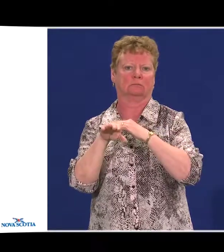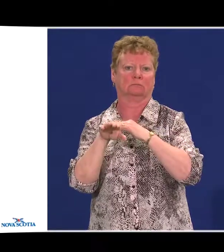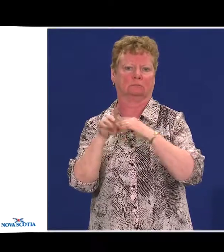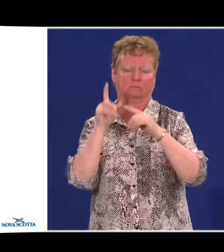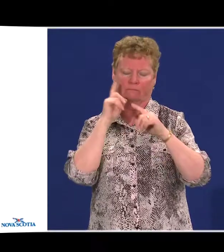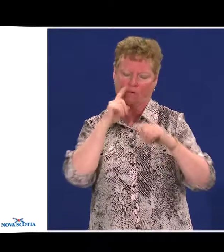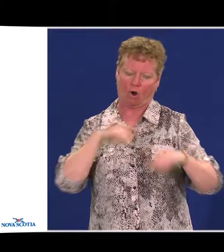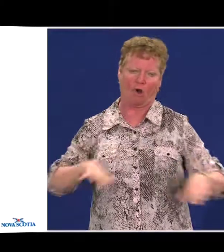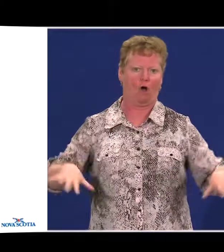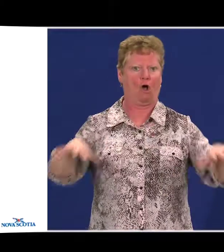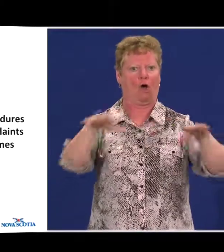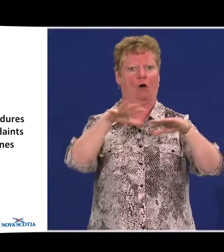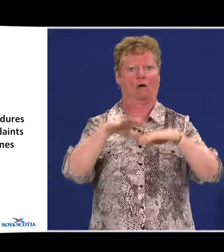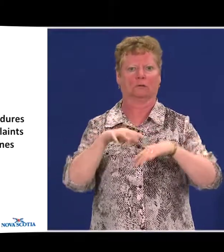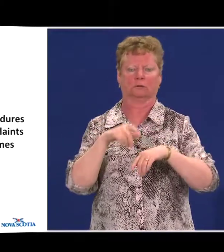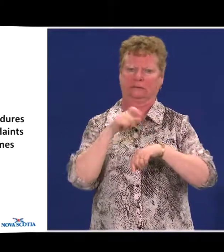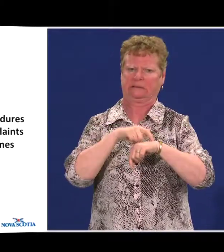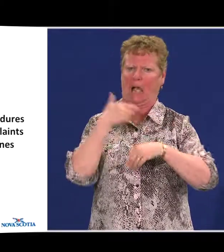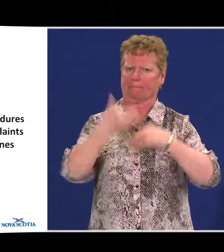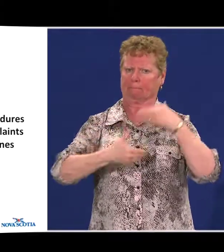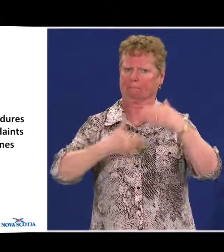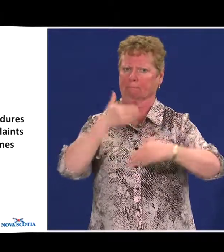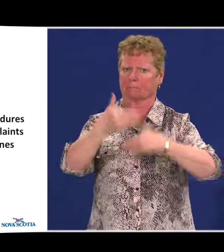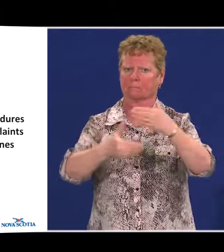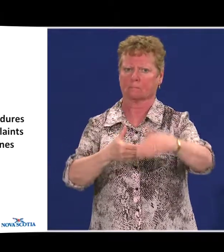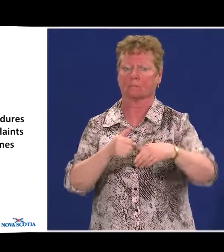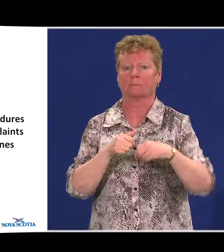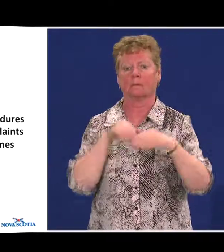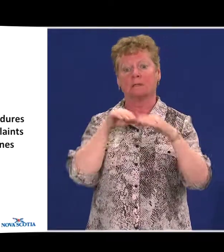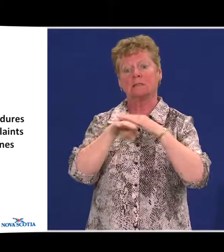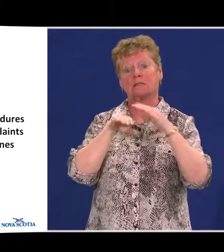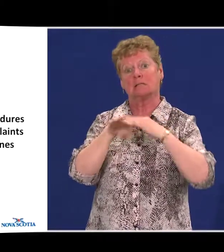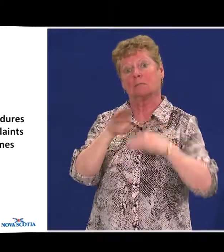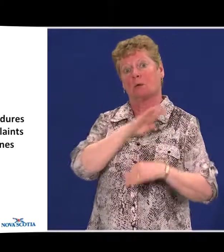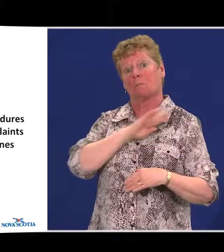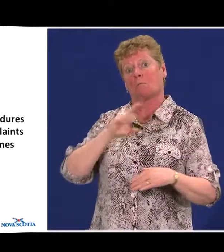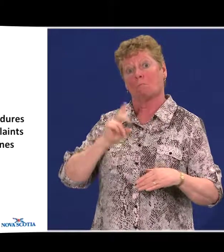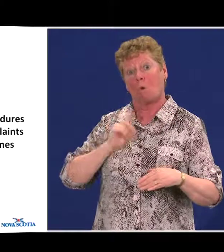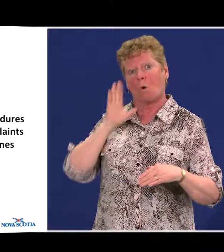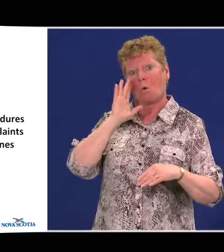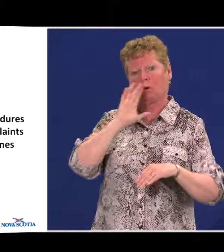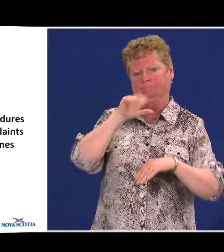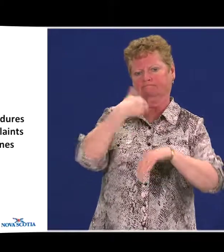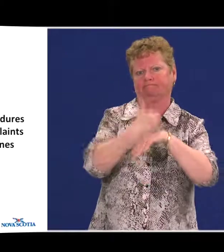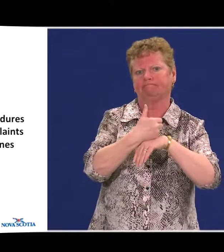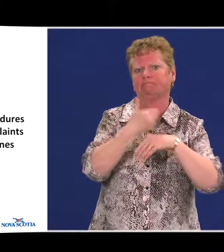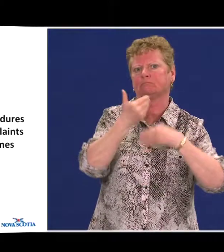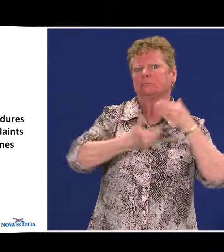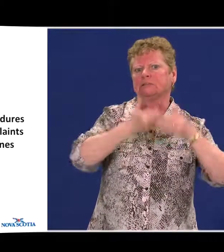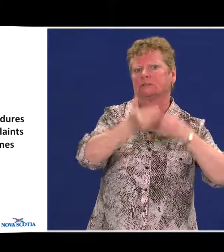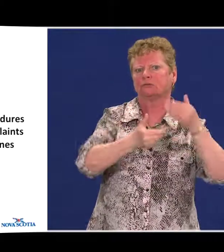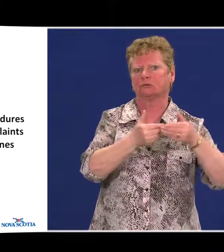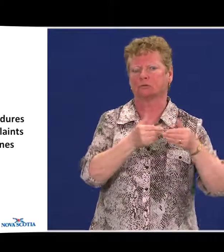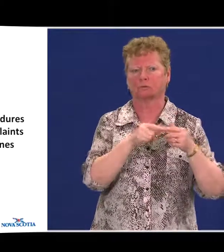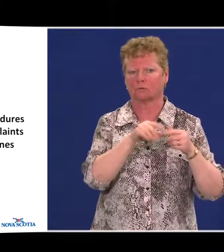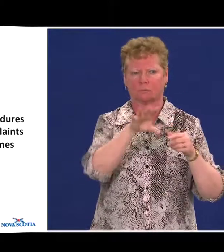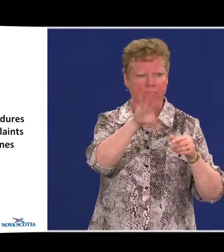timely manner. The Accessibility Board should develop procedures for identifying,